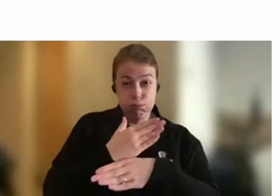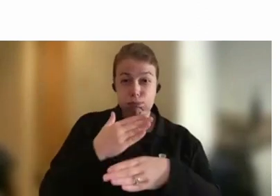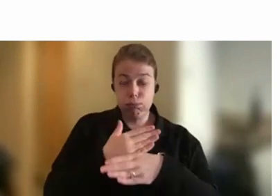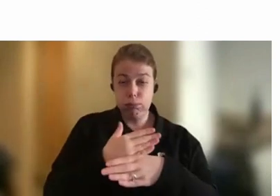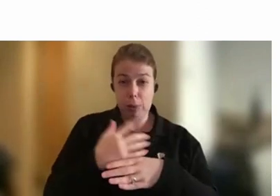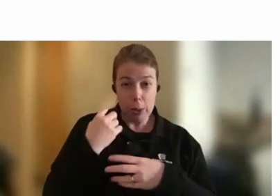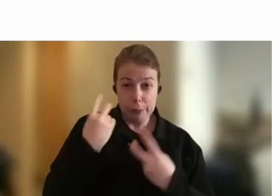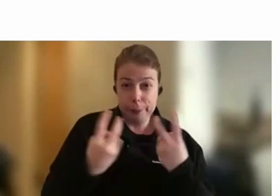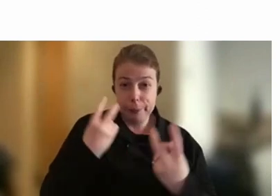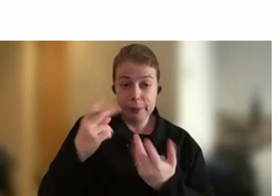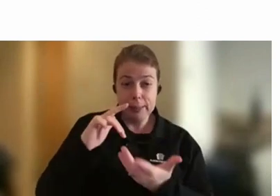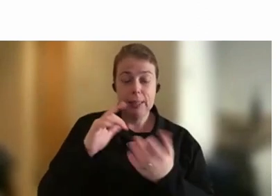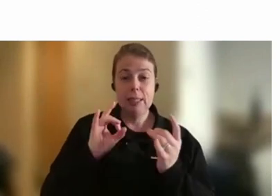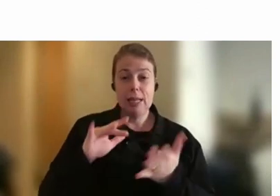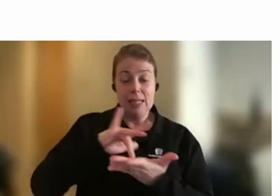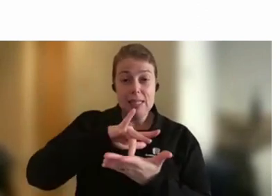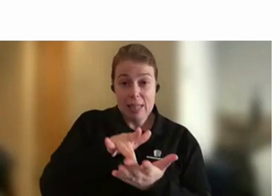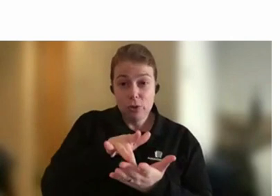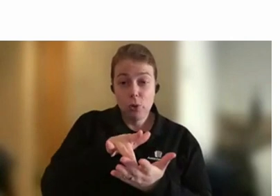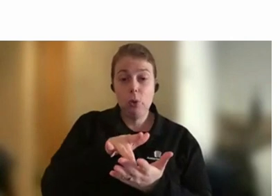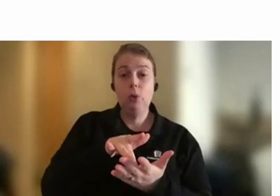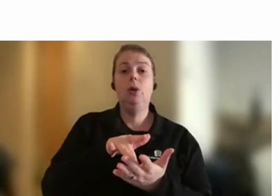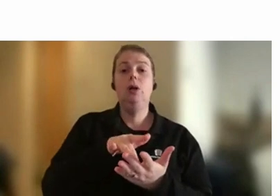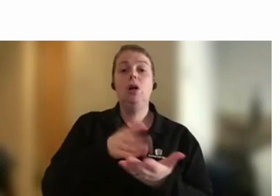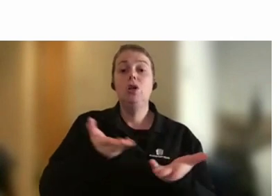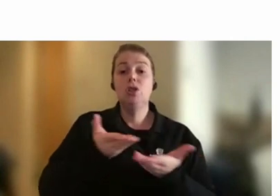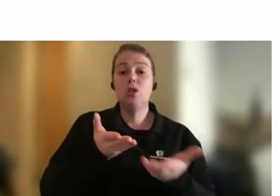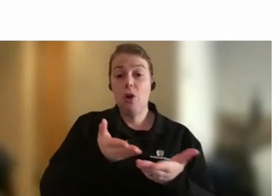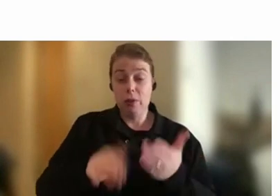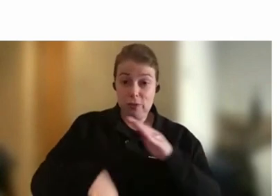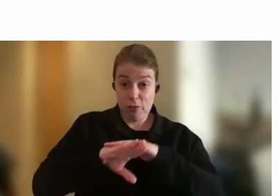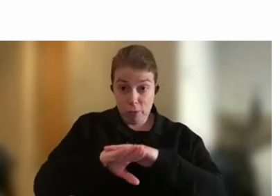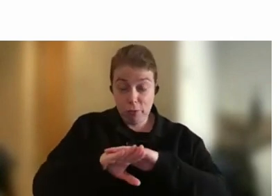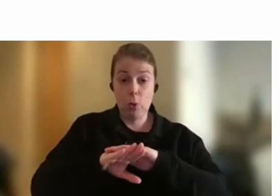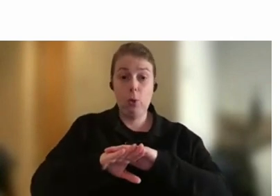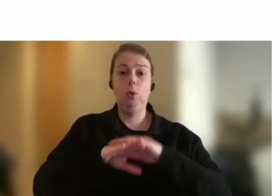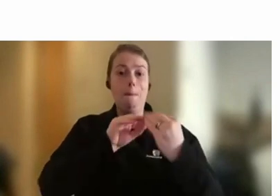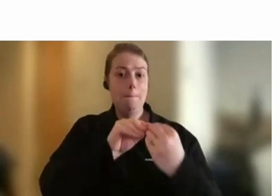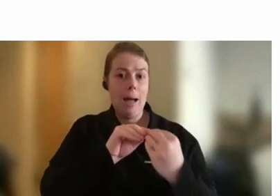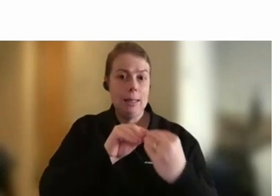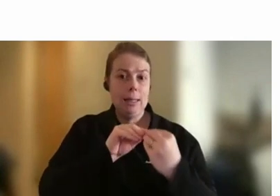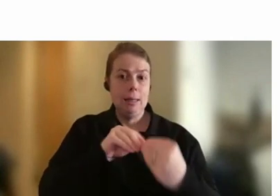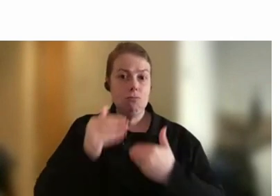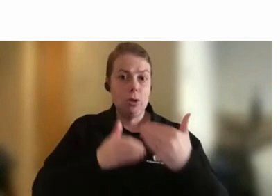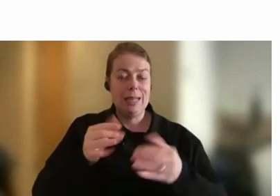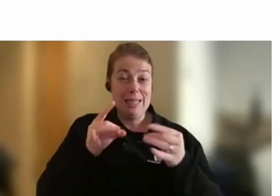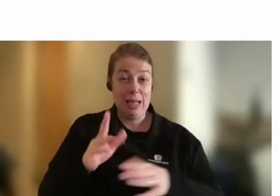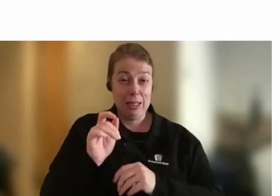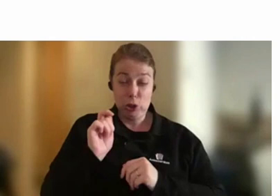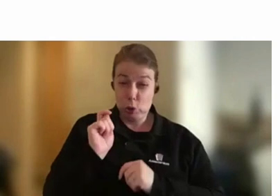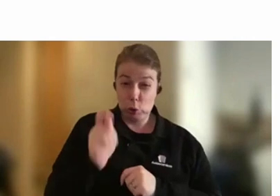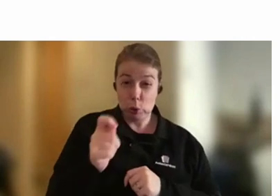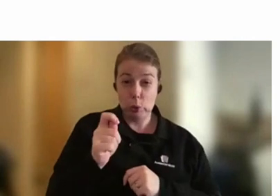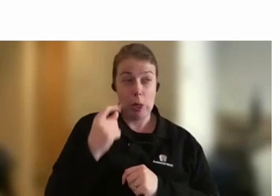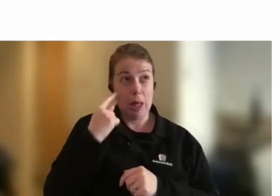service-wide bargaining process as quickly as possible. So around late March. So again, I'm just going